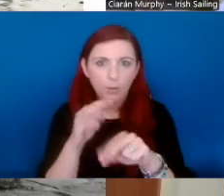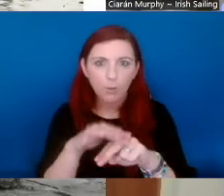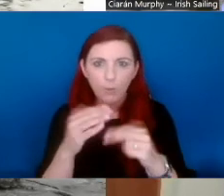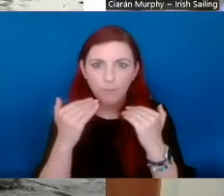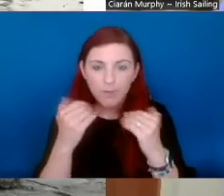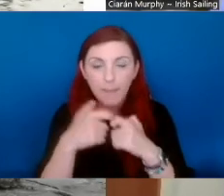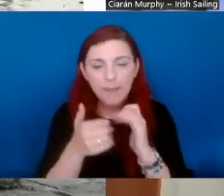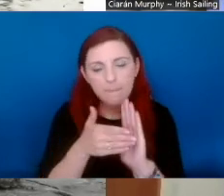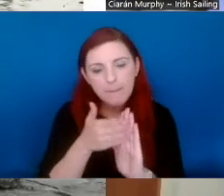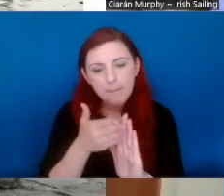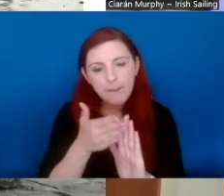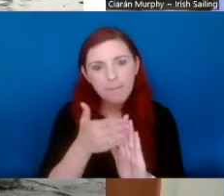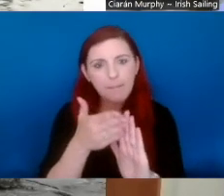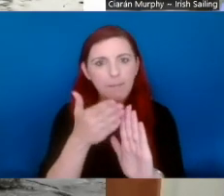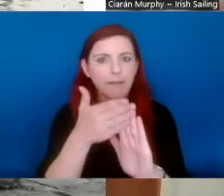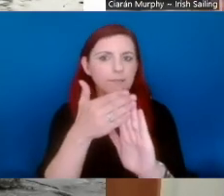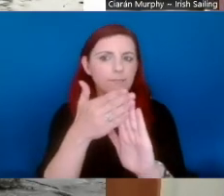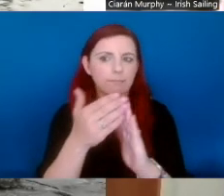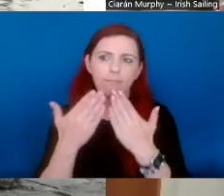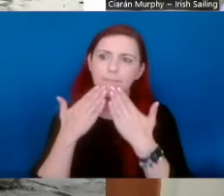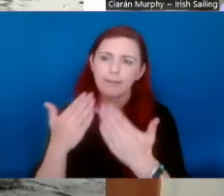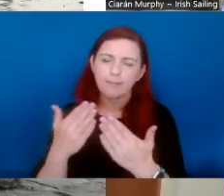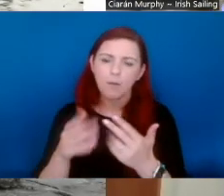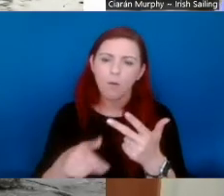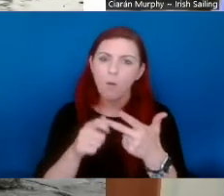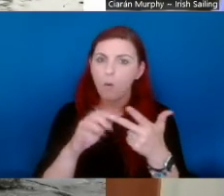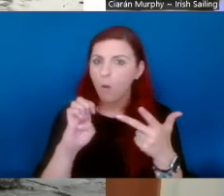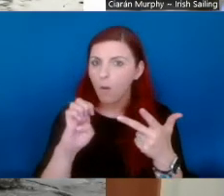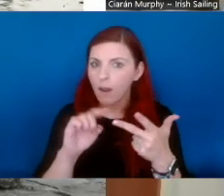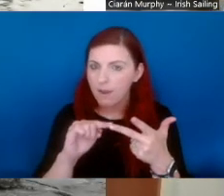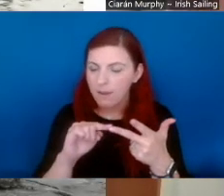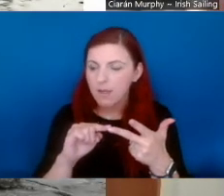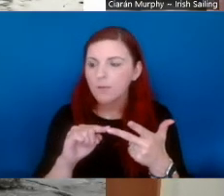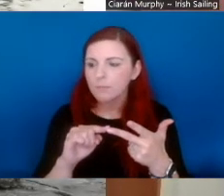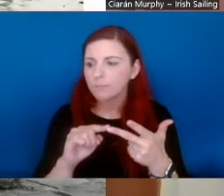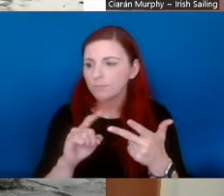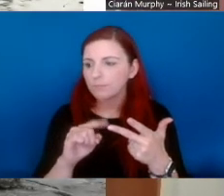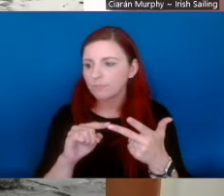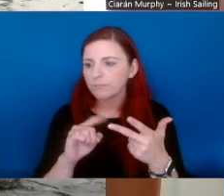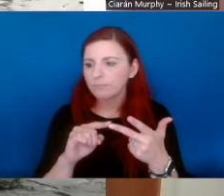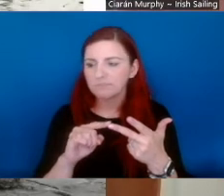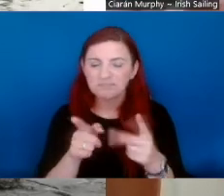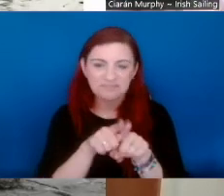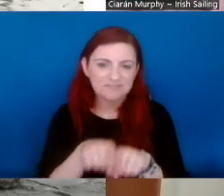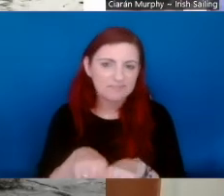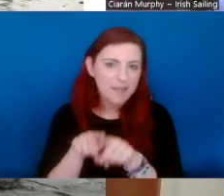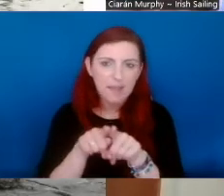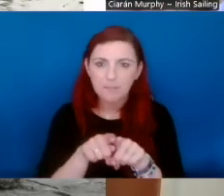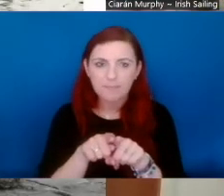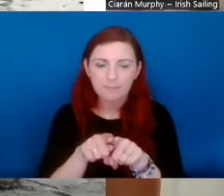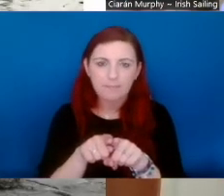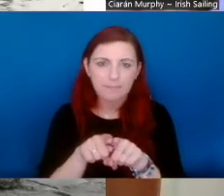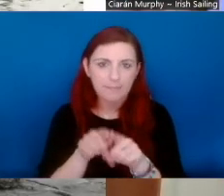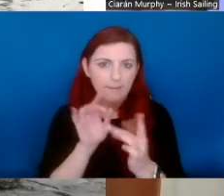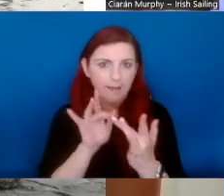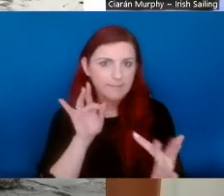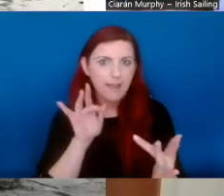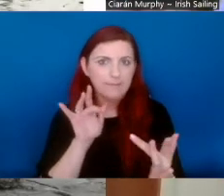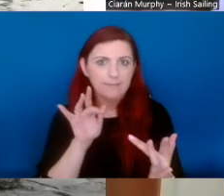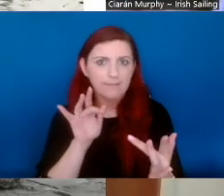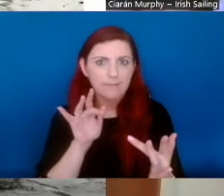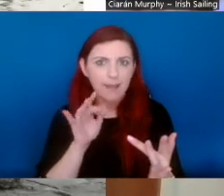Don't overdo it. Don't overcomplicate it. Just try one simple thing for yourself, a little bit of a challenge, a bit of discovery,